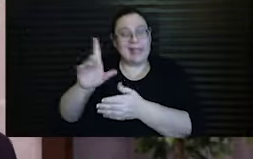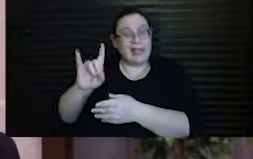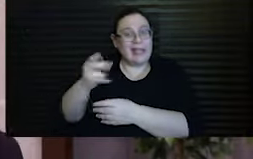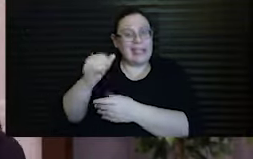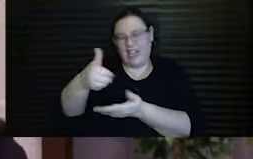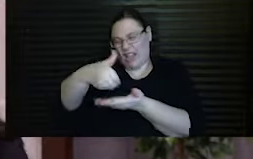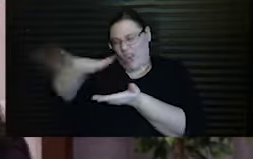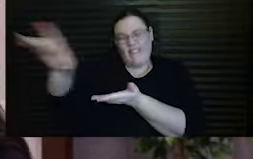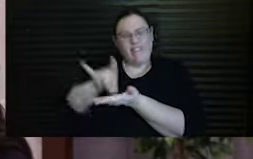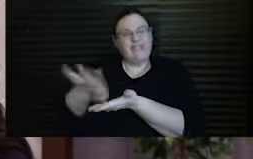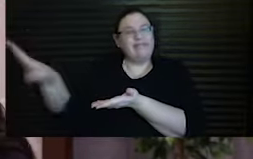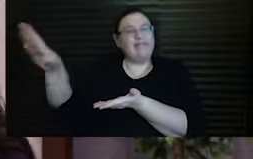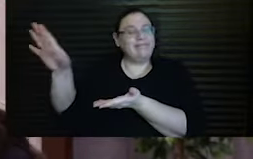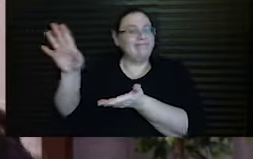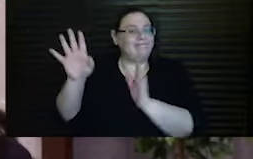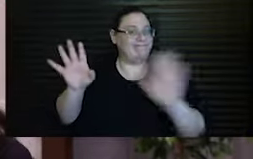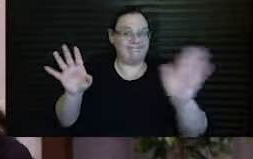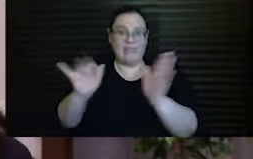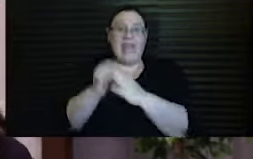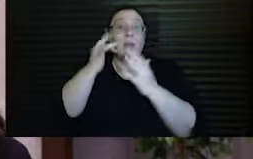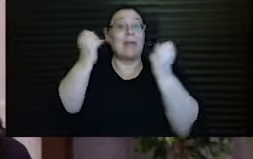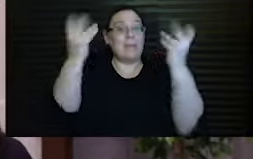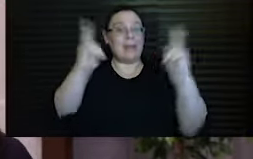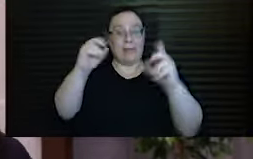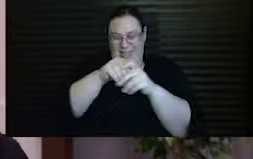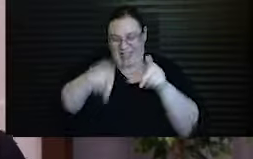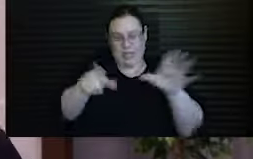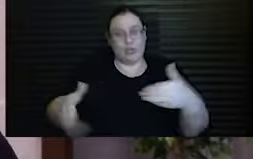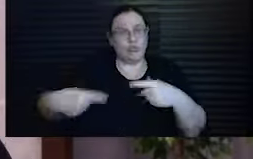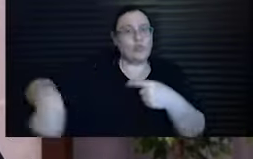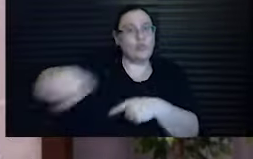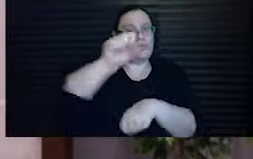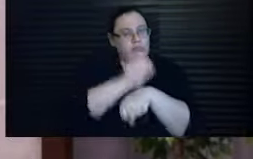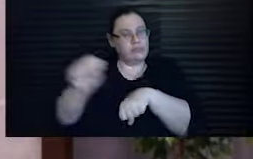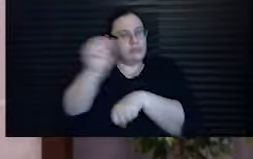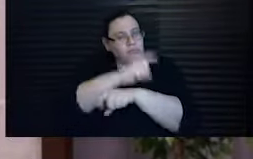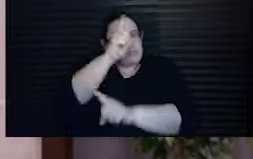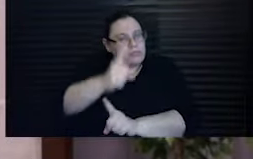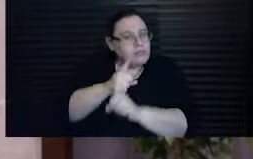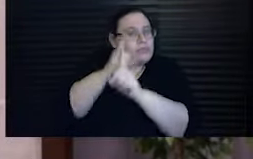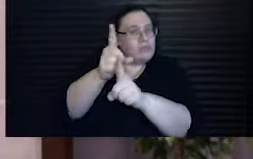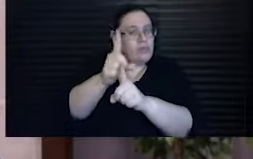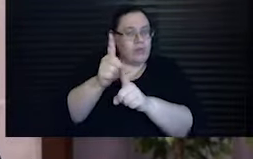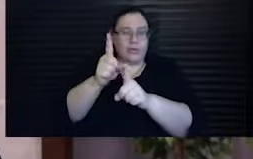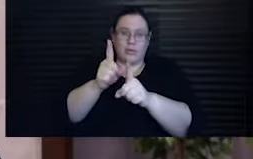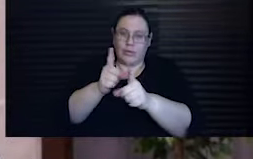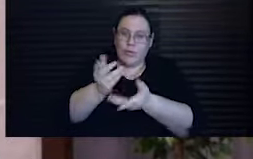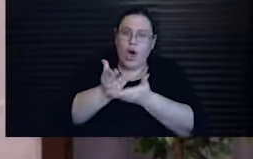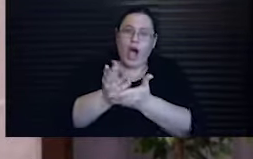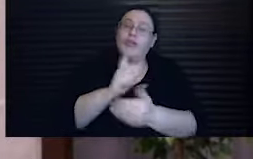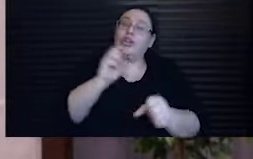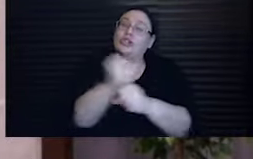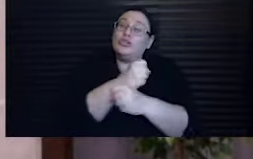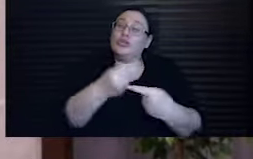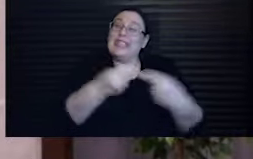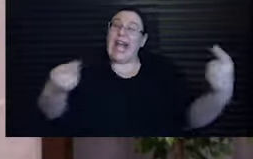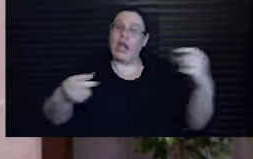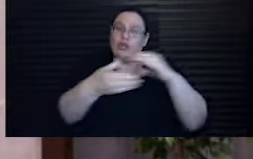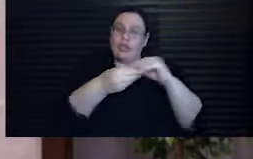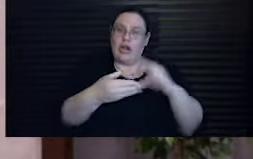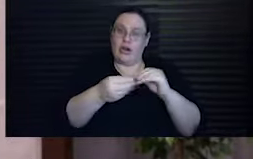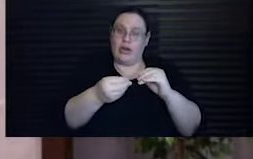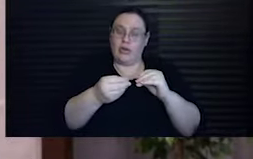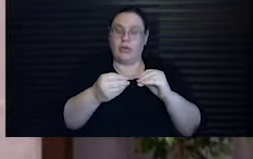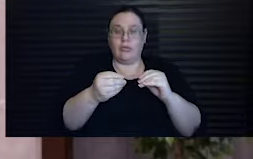dignities. And that's why so many people in this room work so devotedly to author a true counter-narrative to the horrors